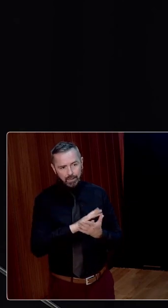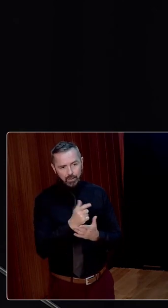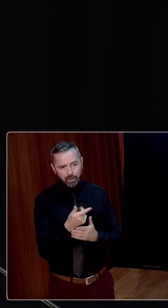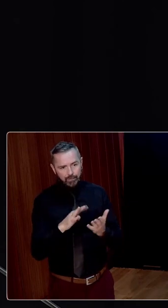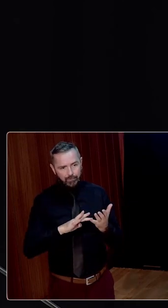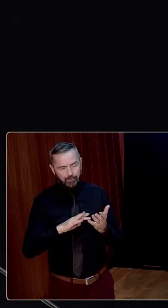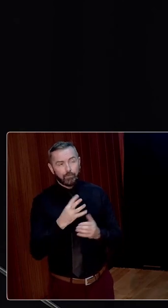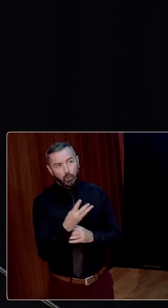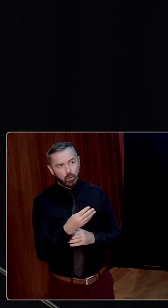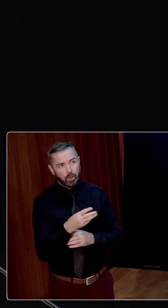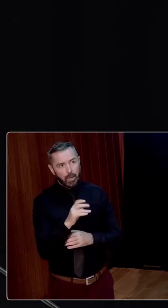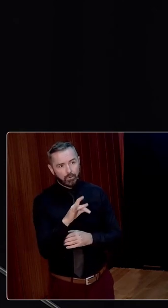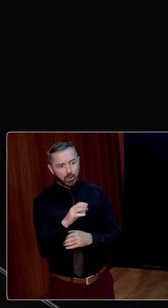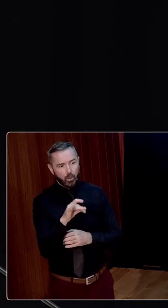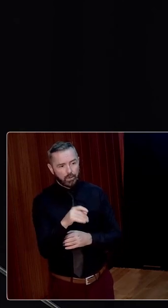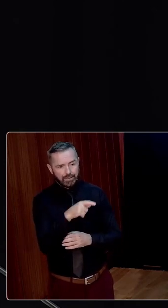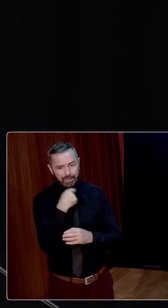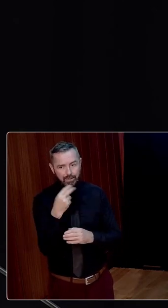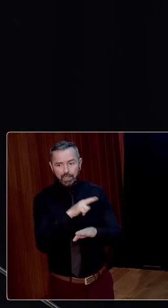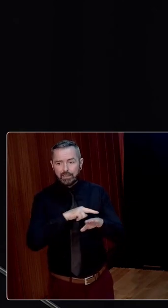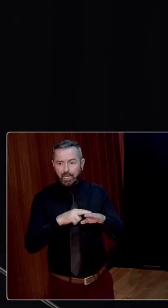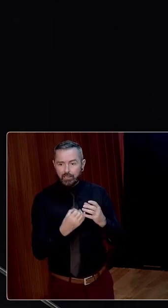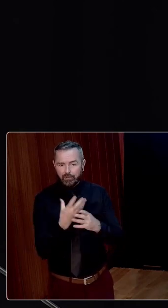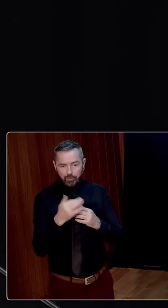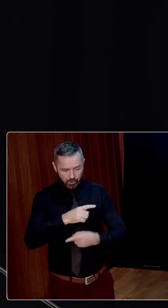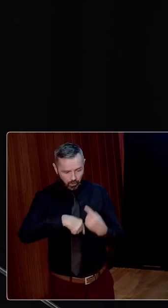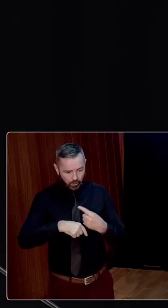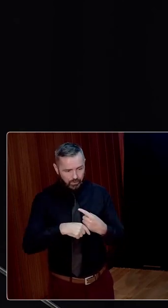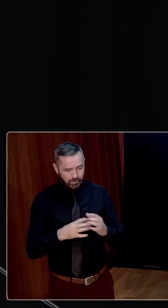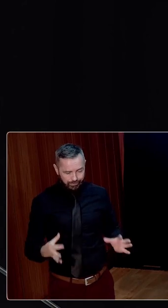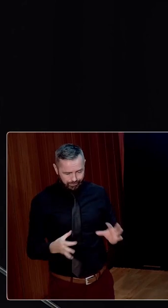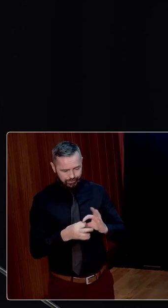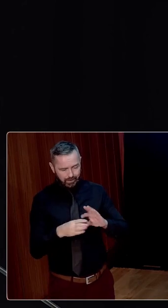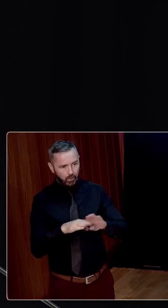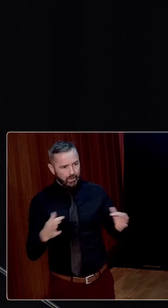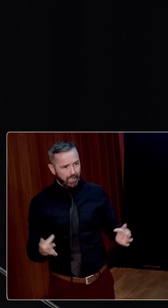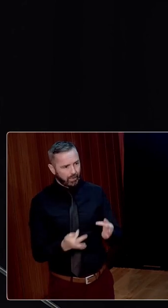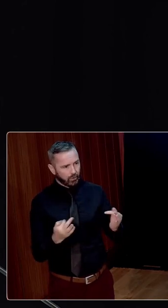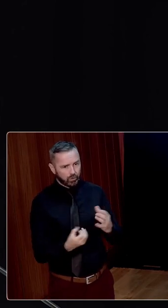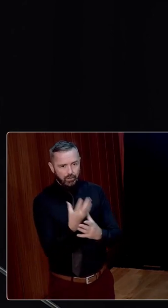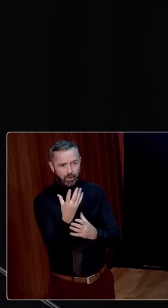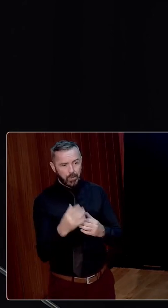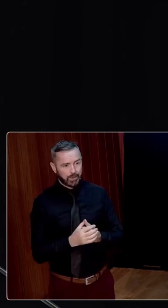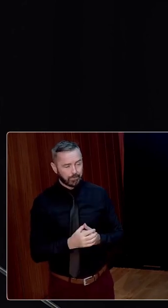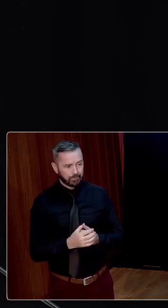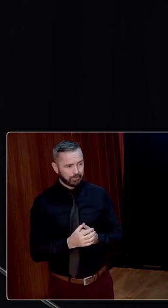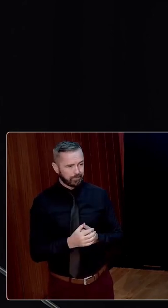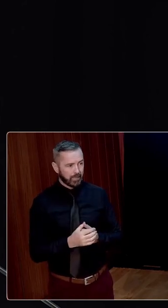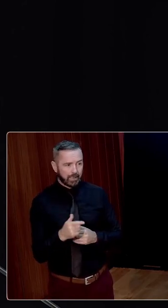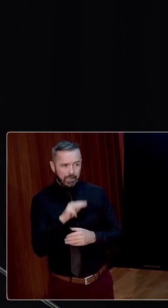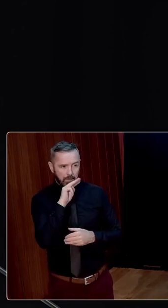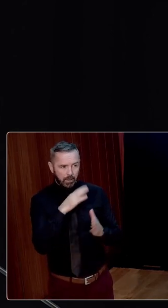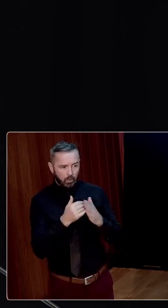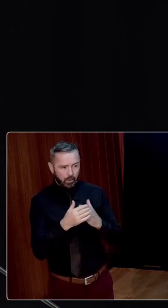development for Ireland, in our generation at least, is practically synonymous with agricultural development. And of course